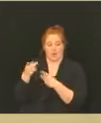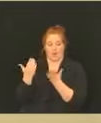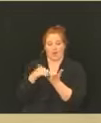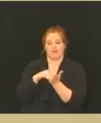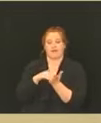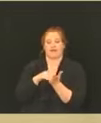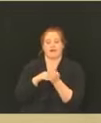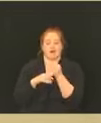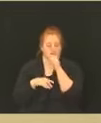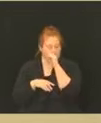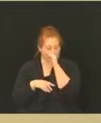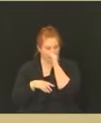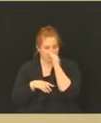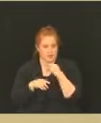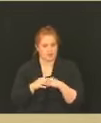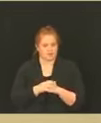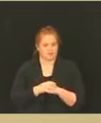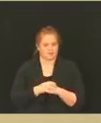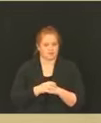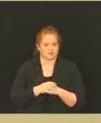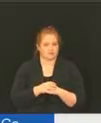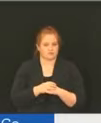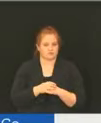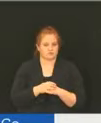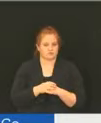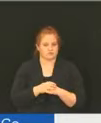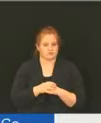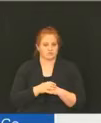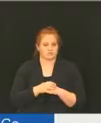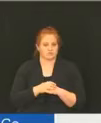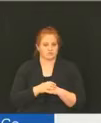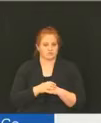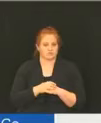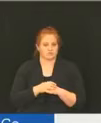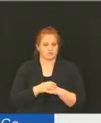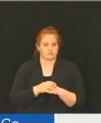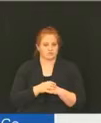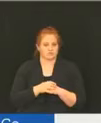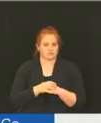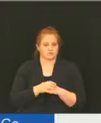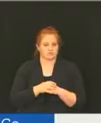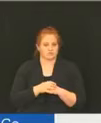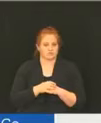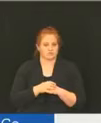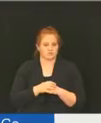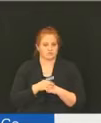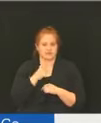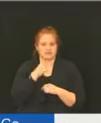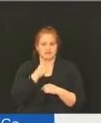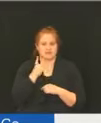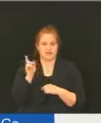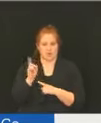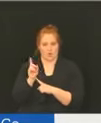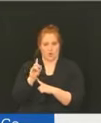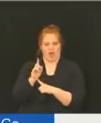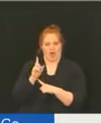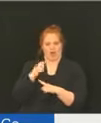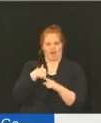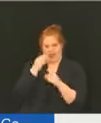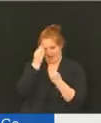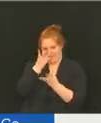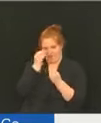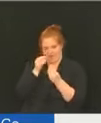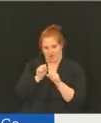access to information about where we push out information on our web page.